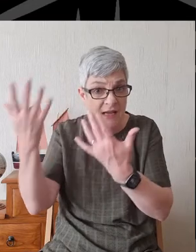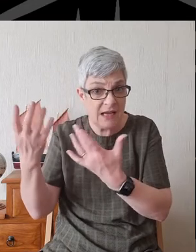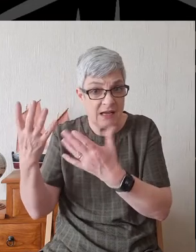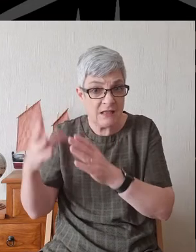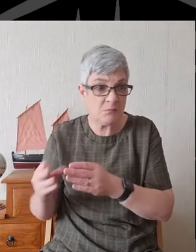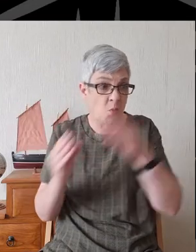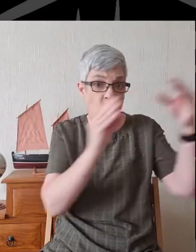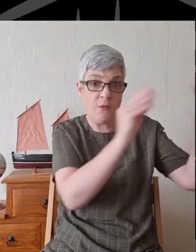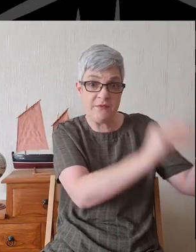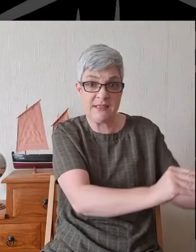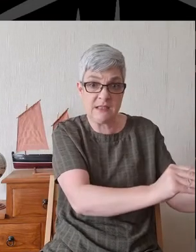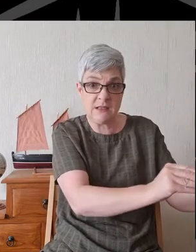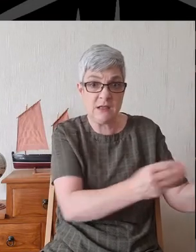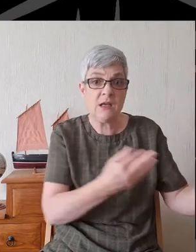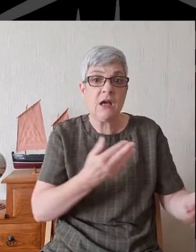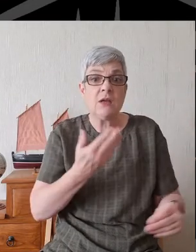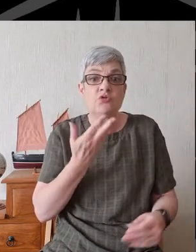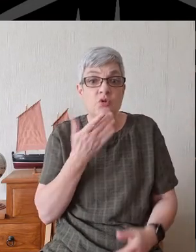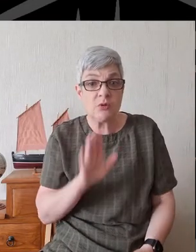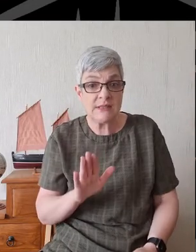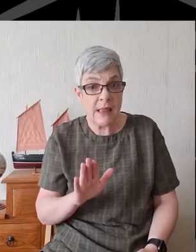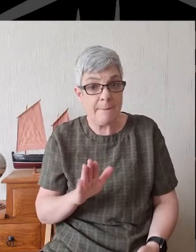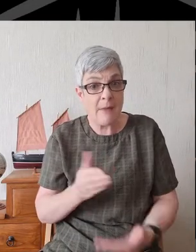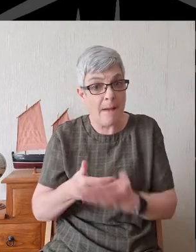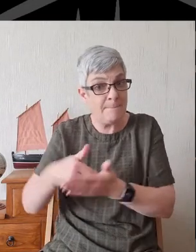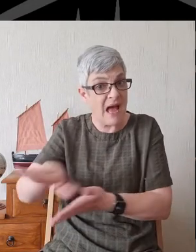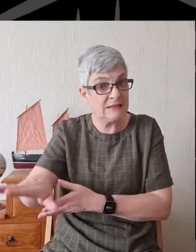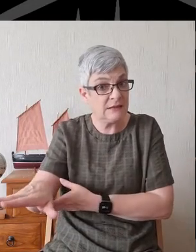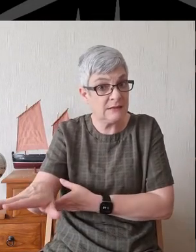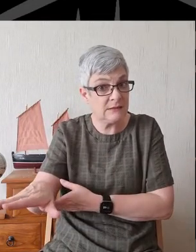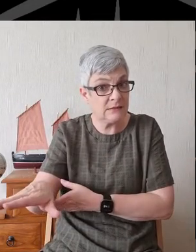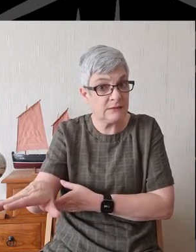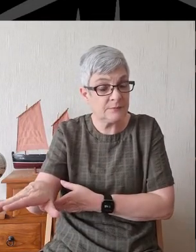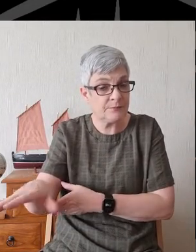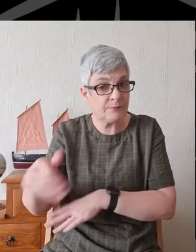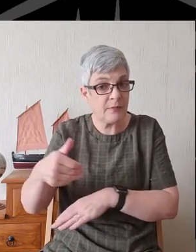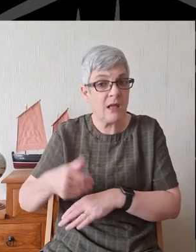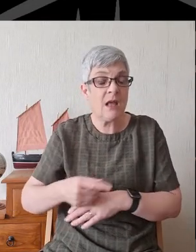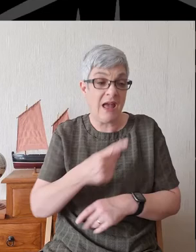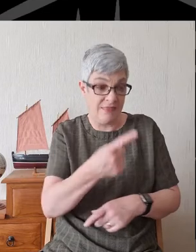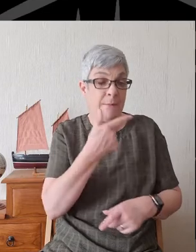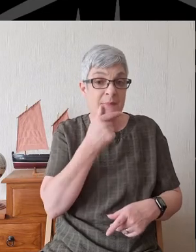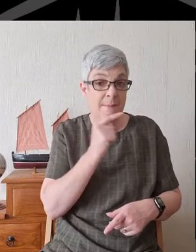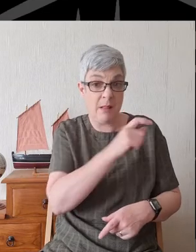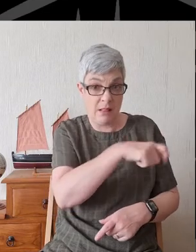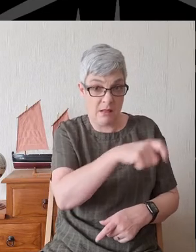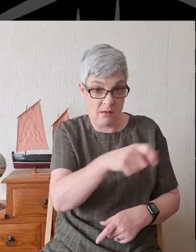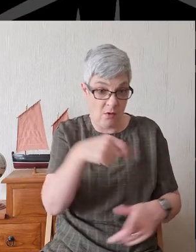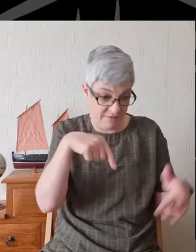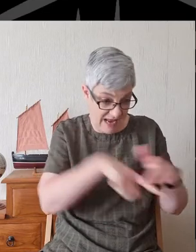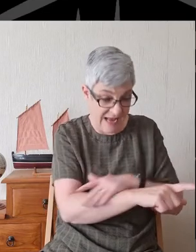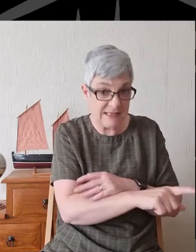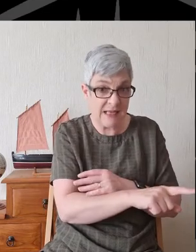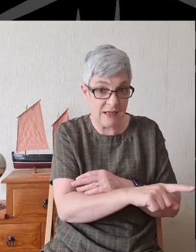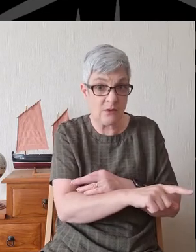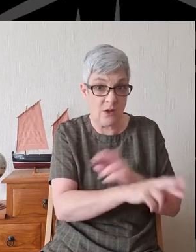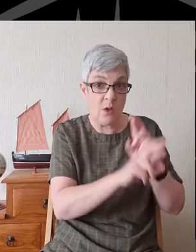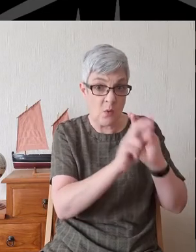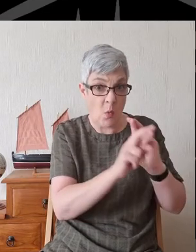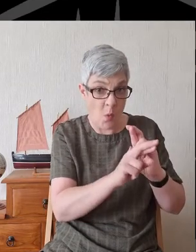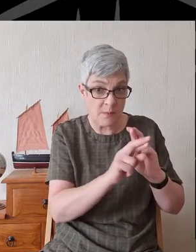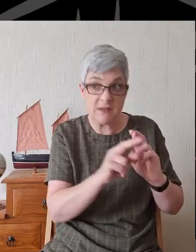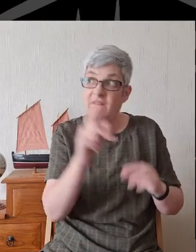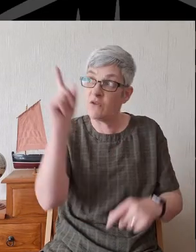Jerusalem was abandoned by God, and it was amongst the people of the exile that the hopes for God's purposes